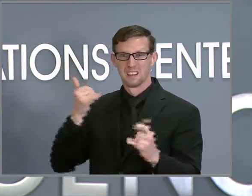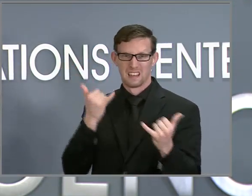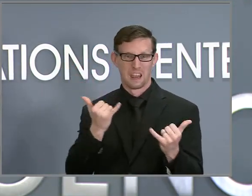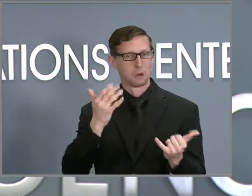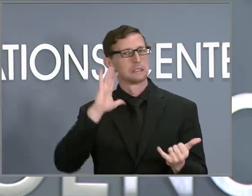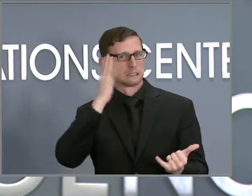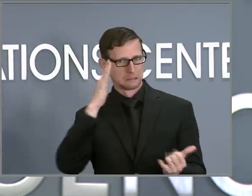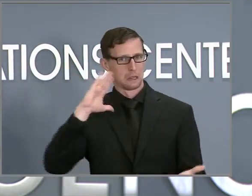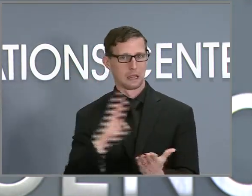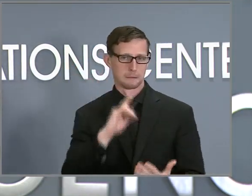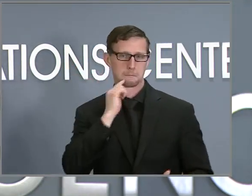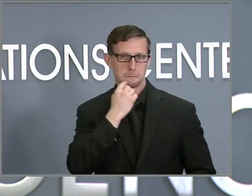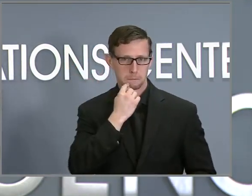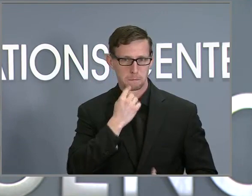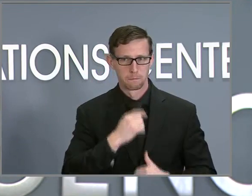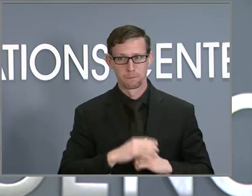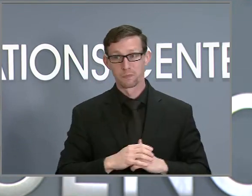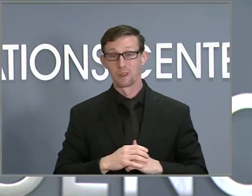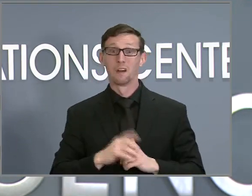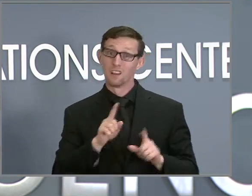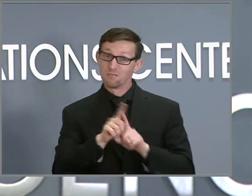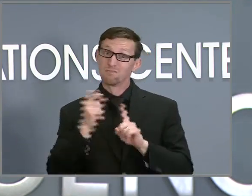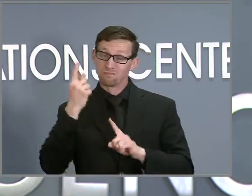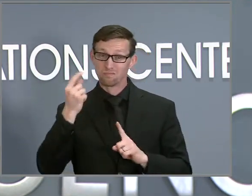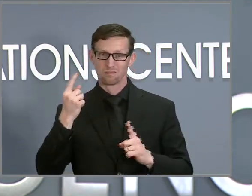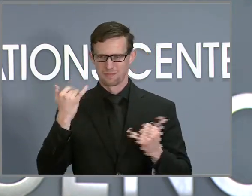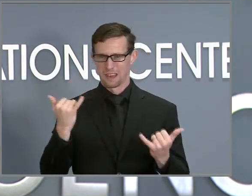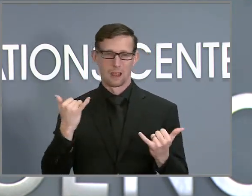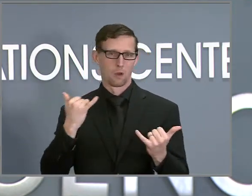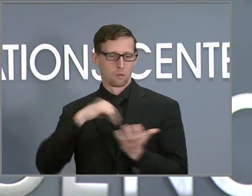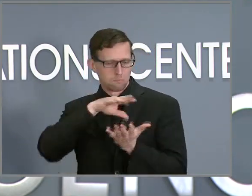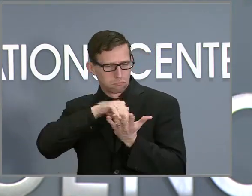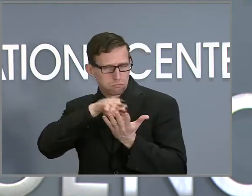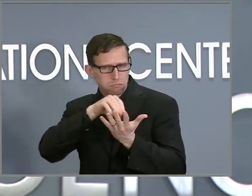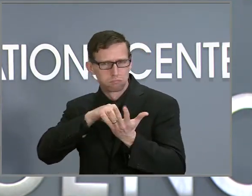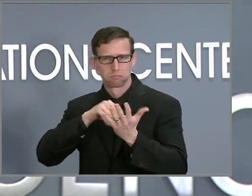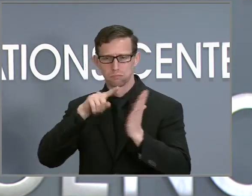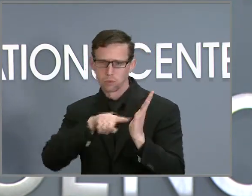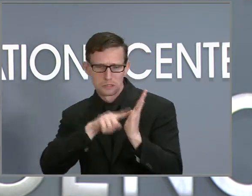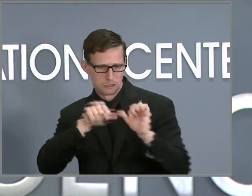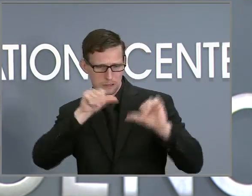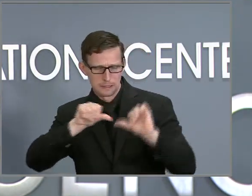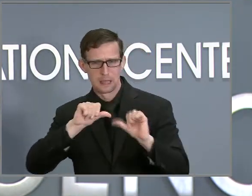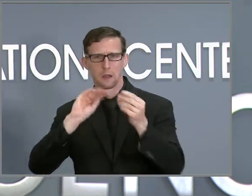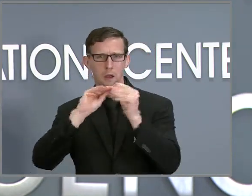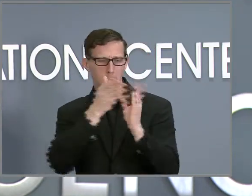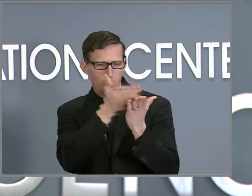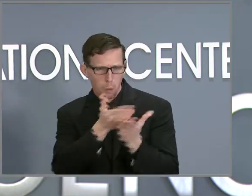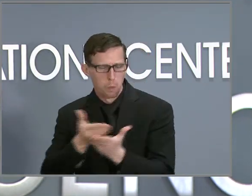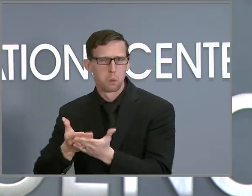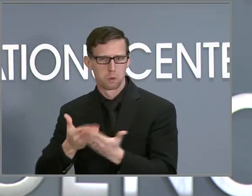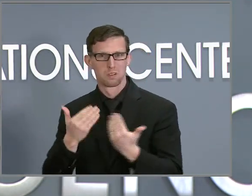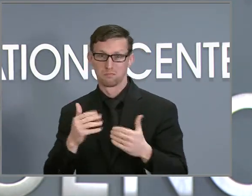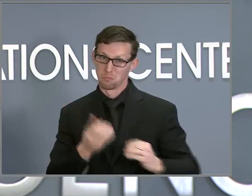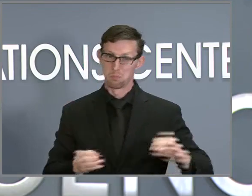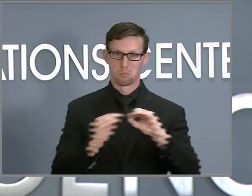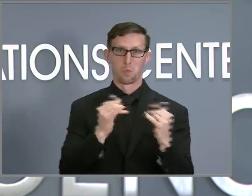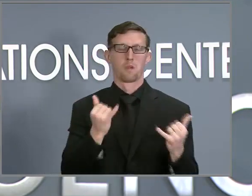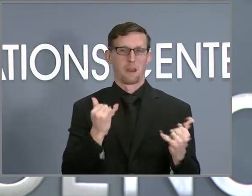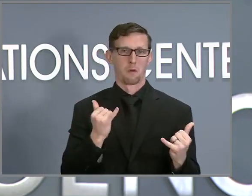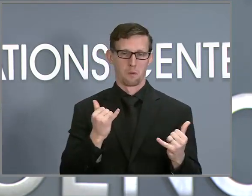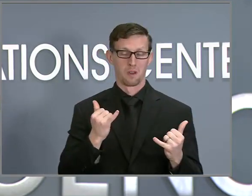We have the benefit of so much more information, science and data than we did at the start of this pandemic.